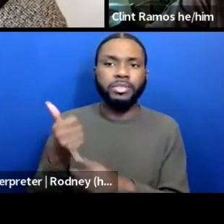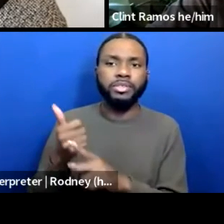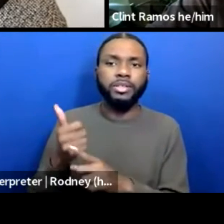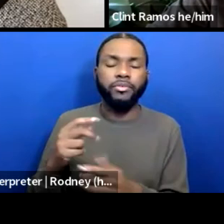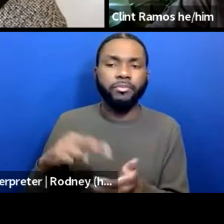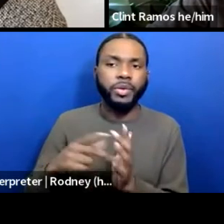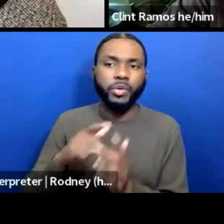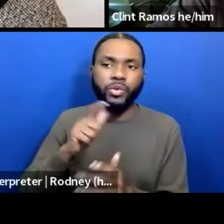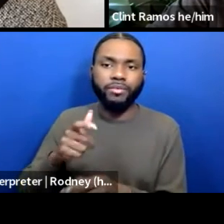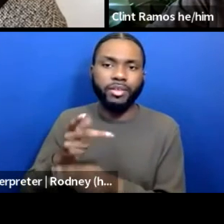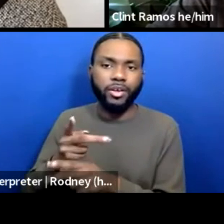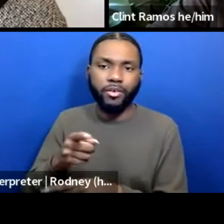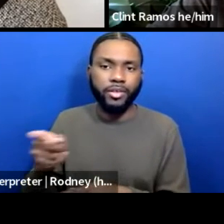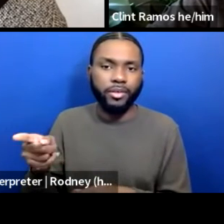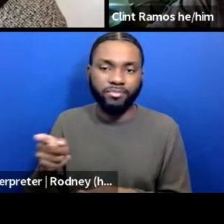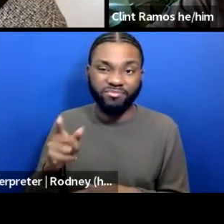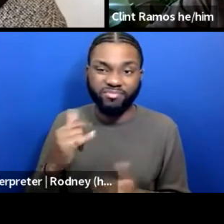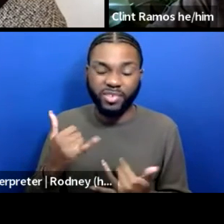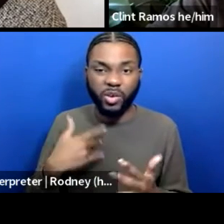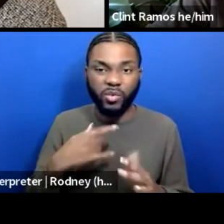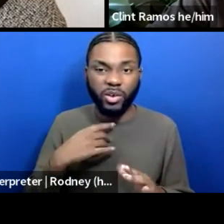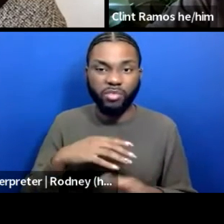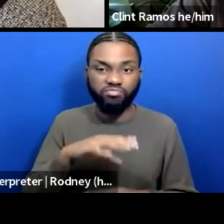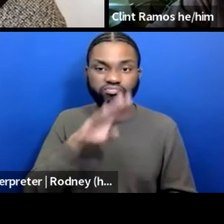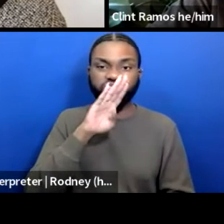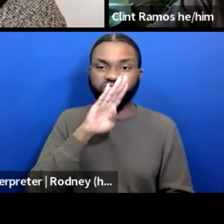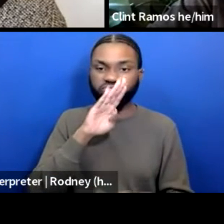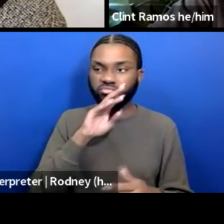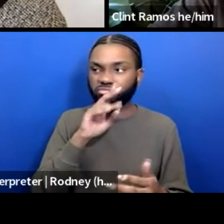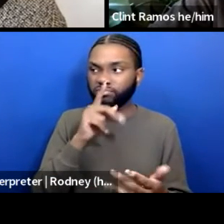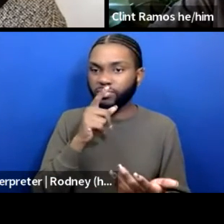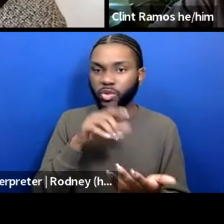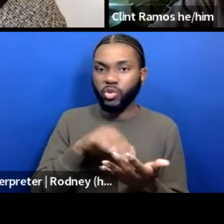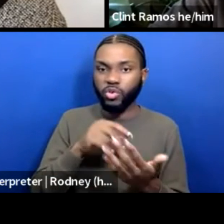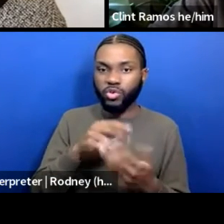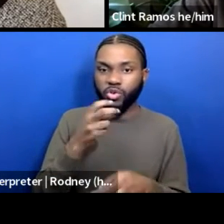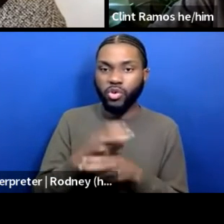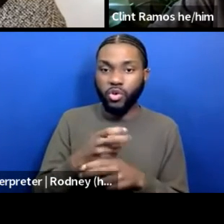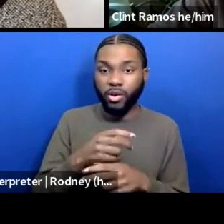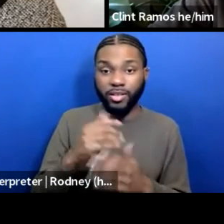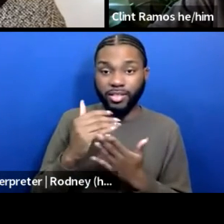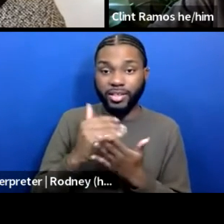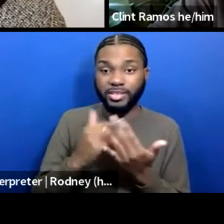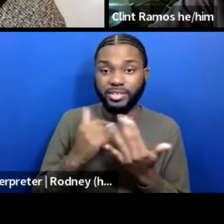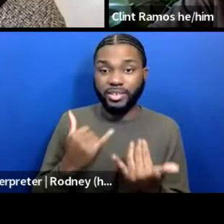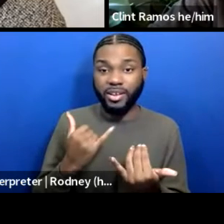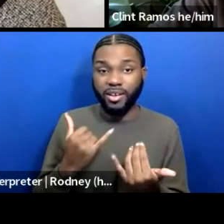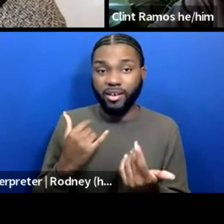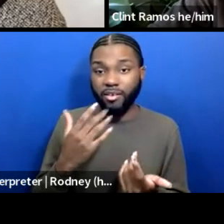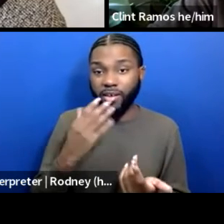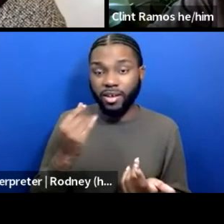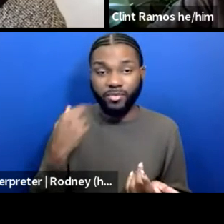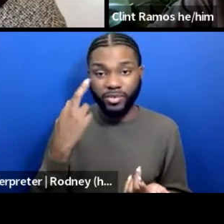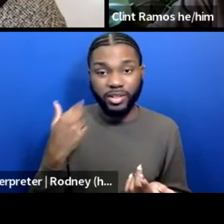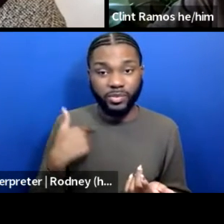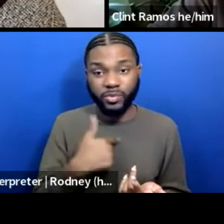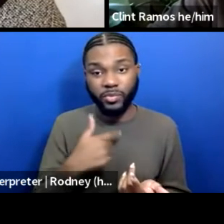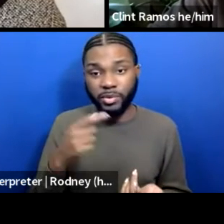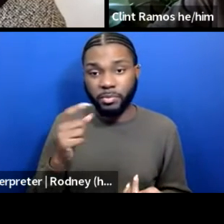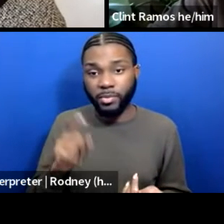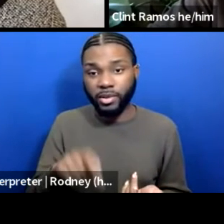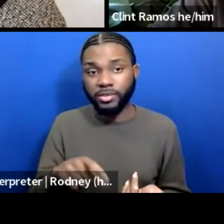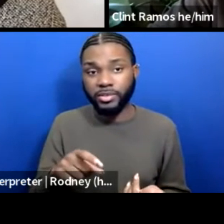We're, we're learning the hard lesson right now in this moment, which is that we must,